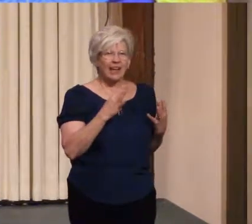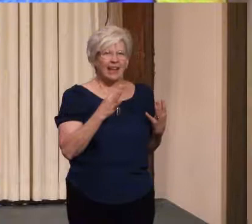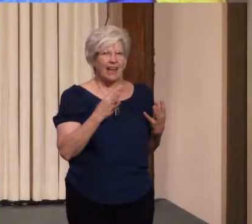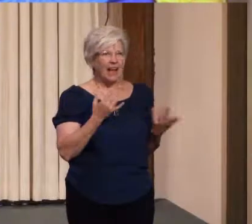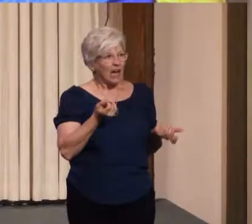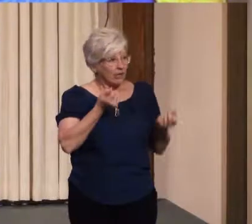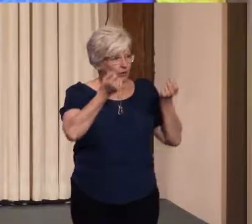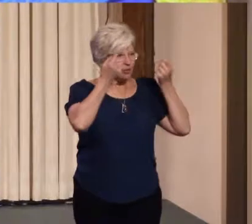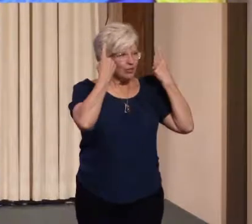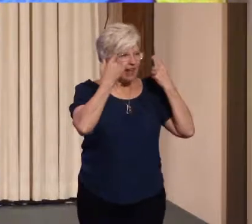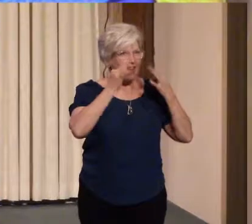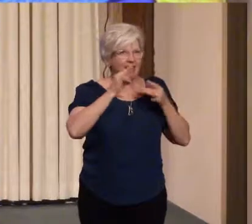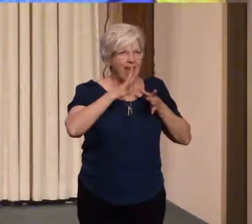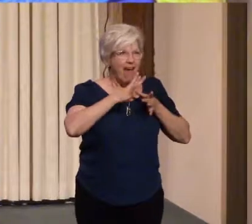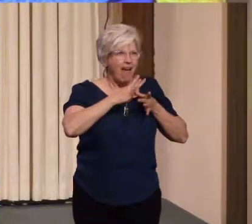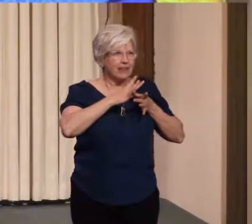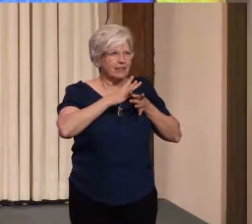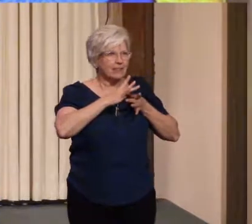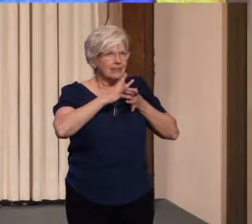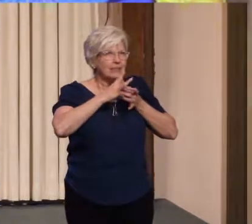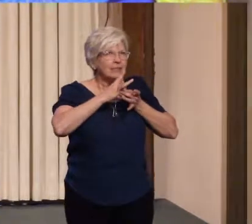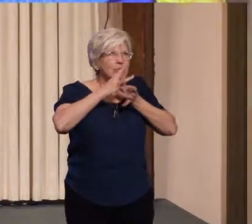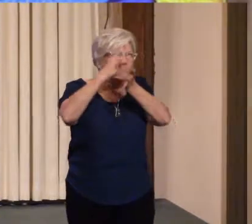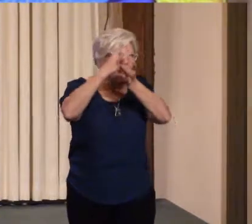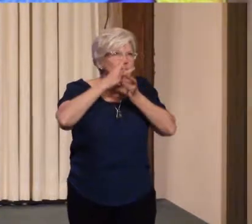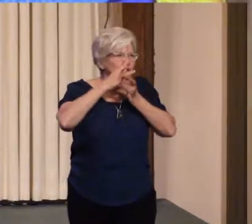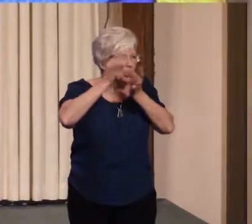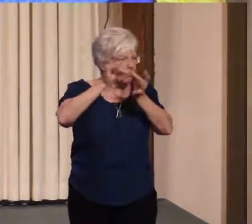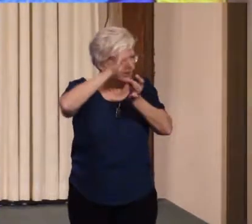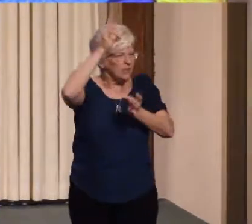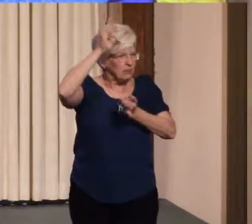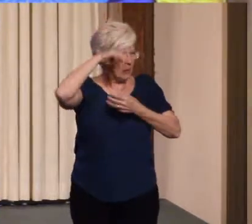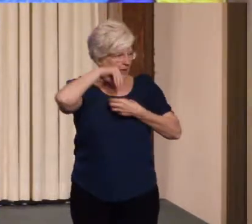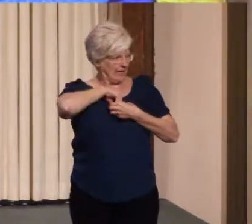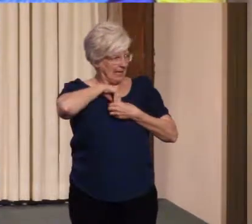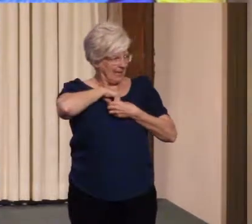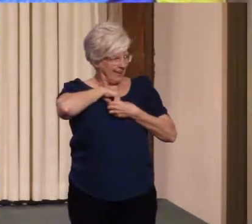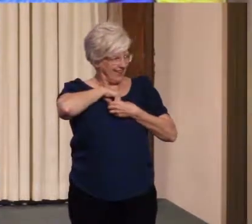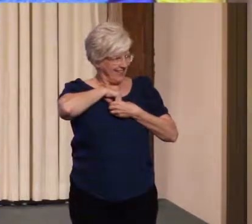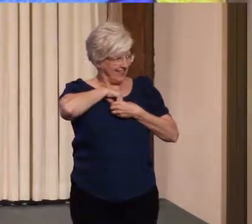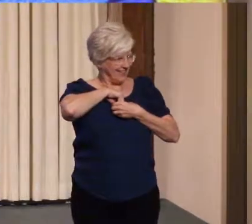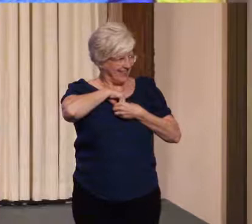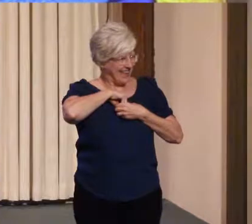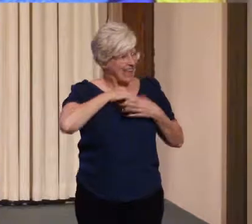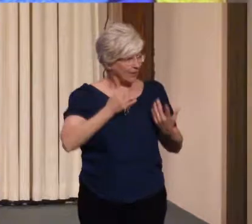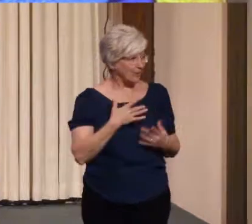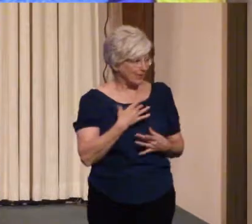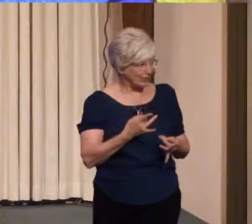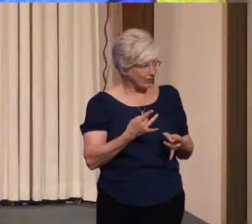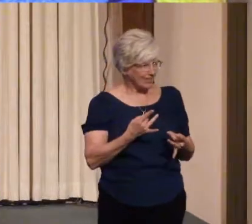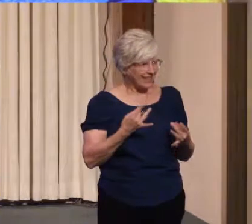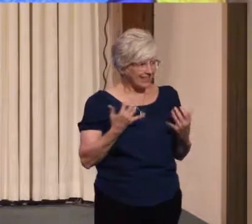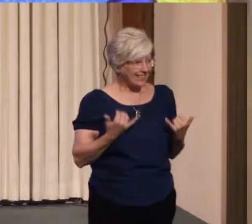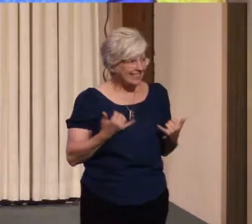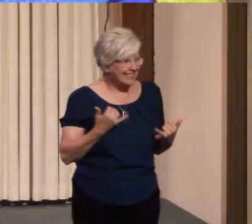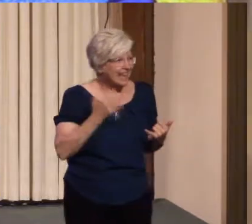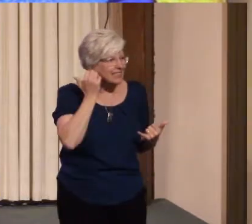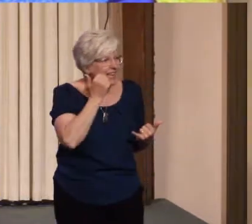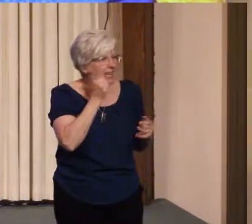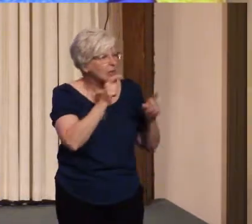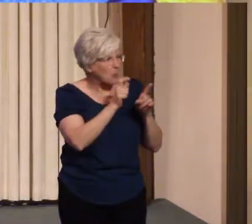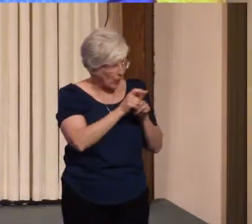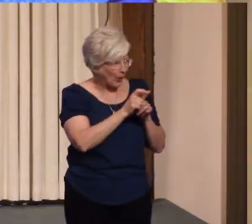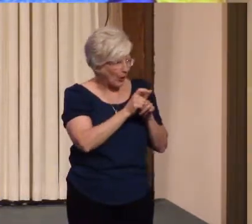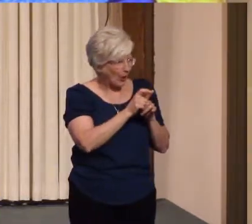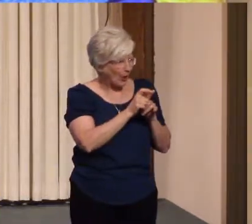today's daily word lined up so well with this lesson. Because what it's teaching